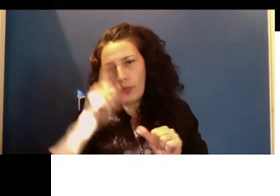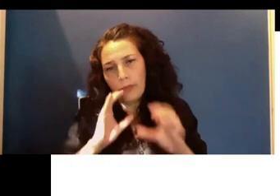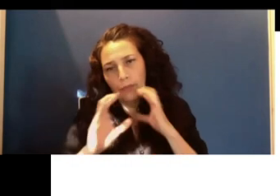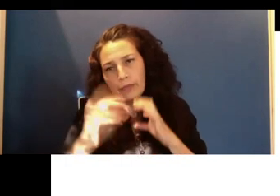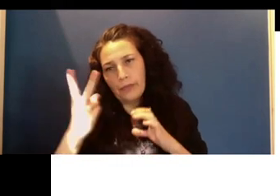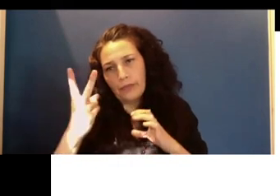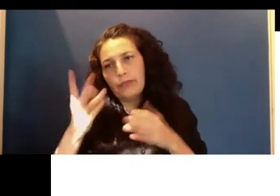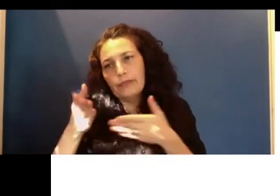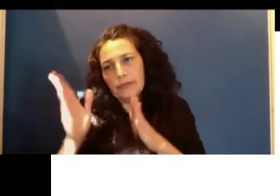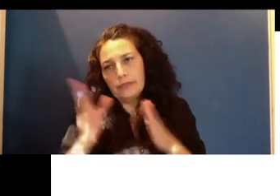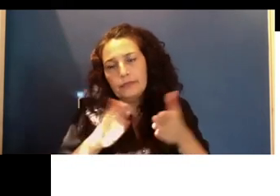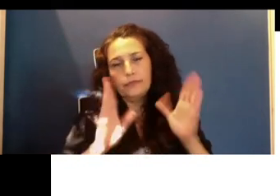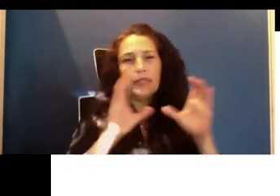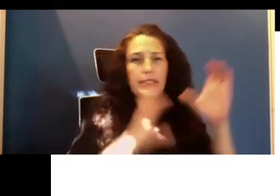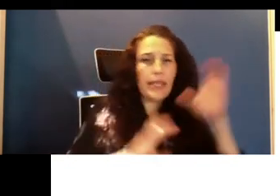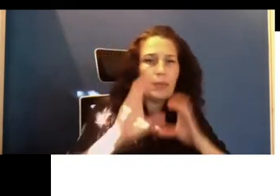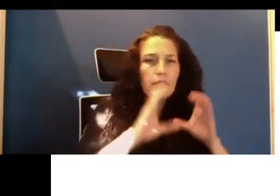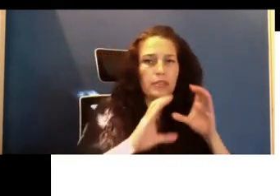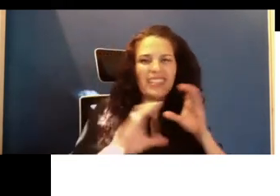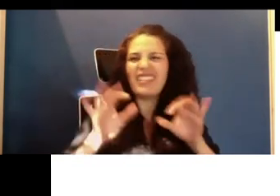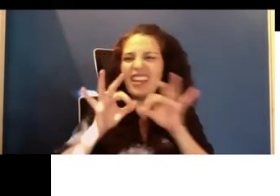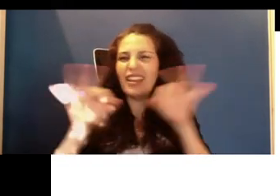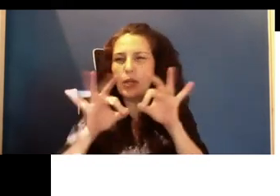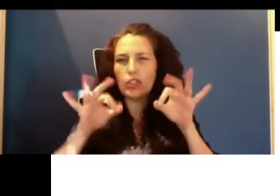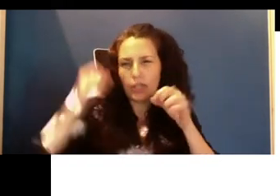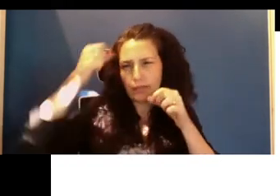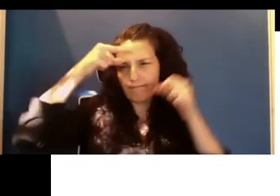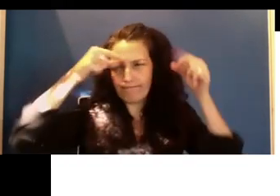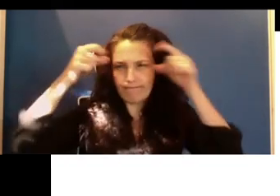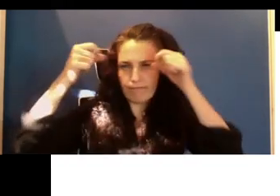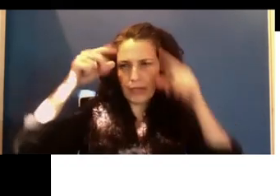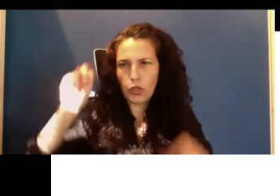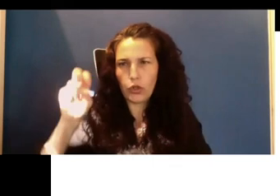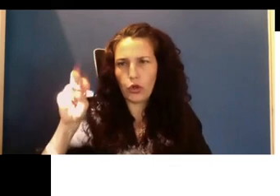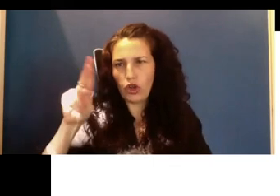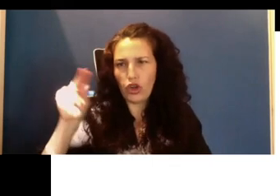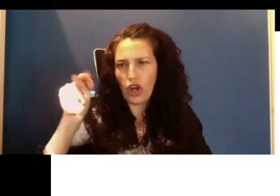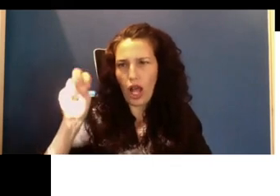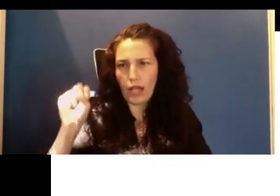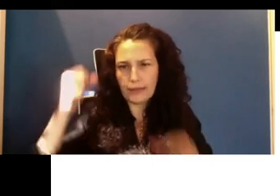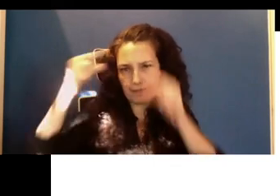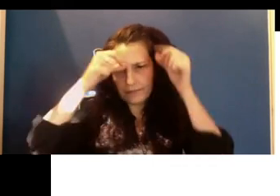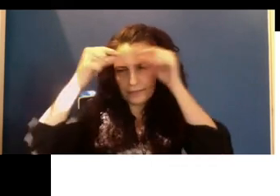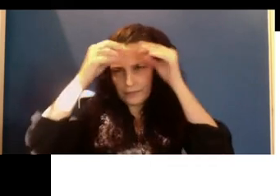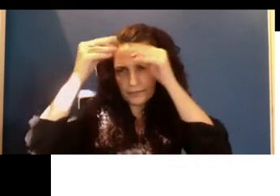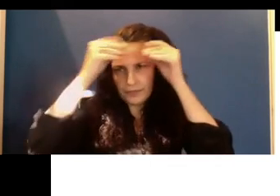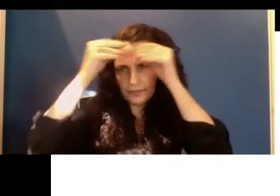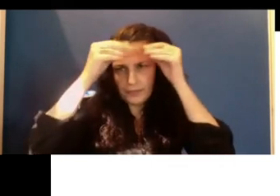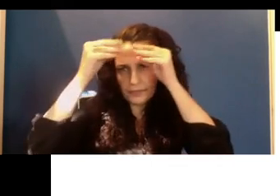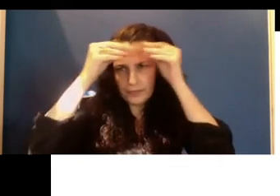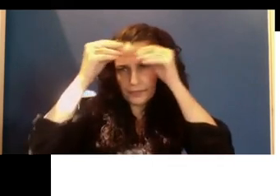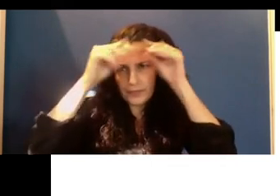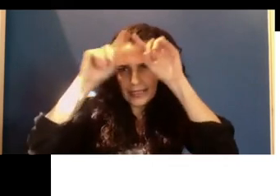languages to communicate to each other. The neurons communicate to each other to tell them different messages. But they